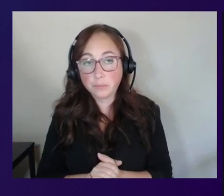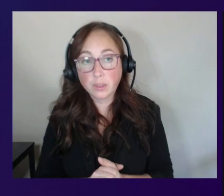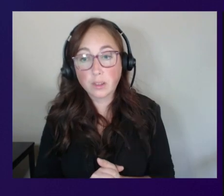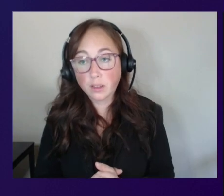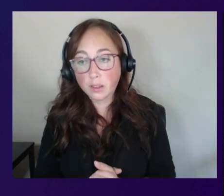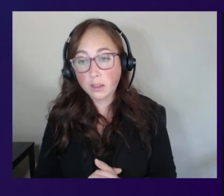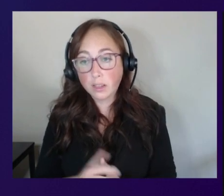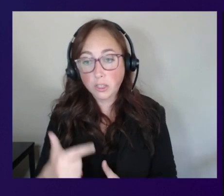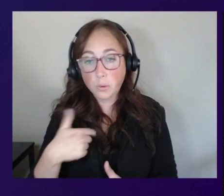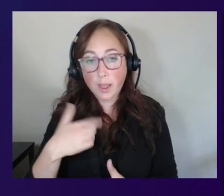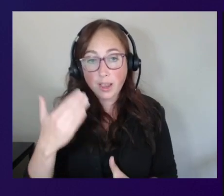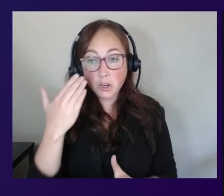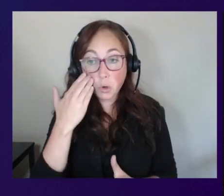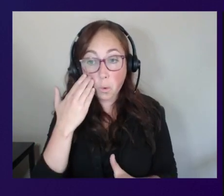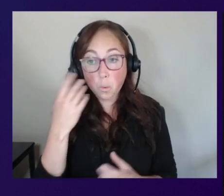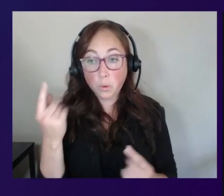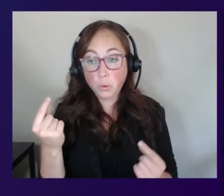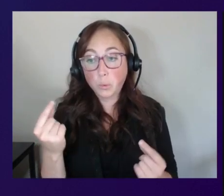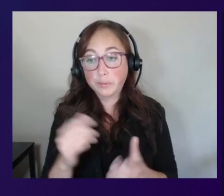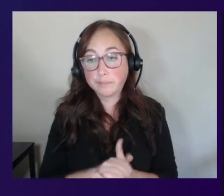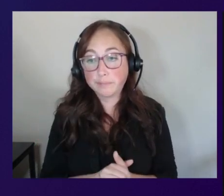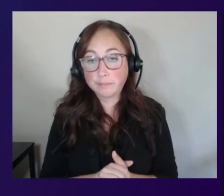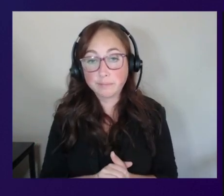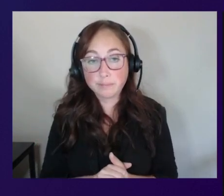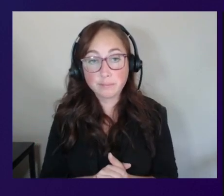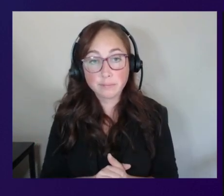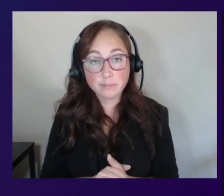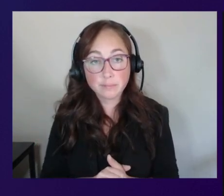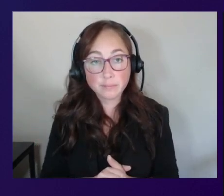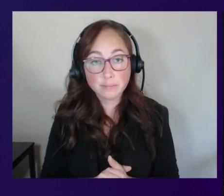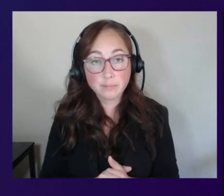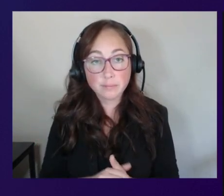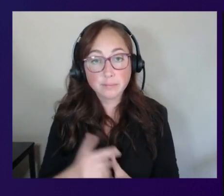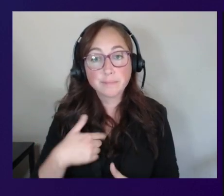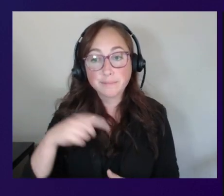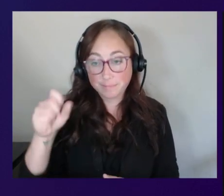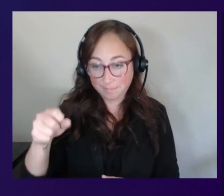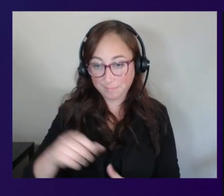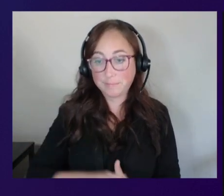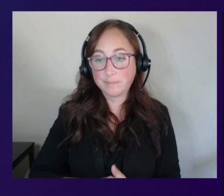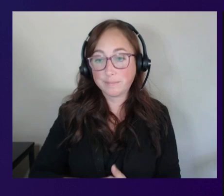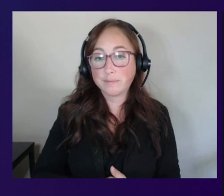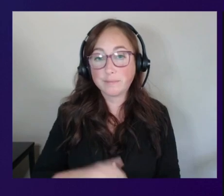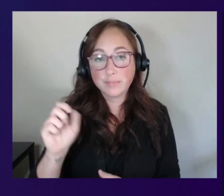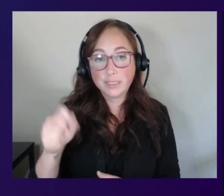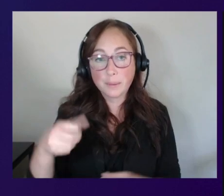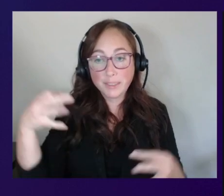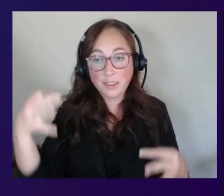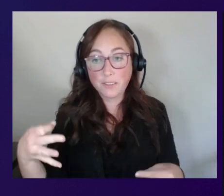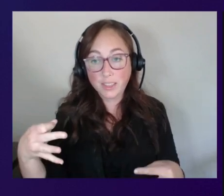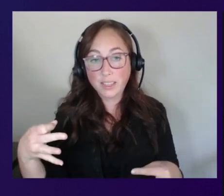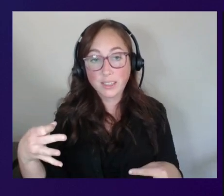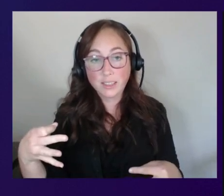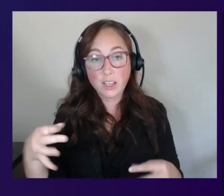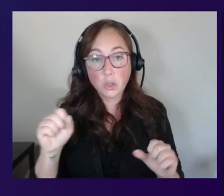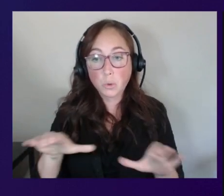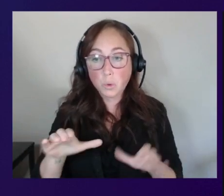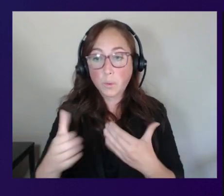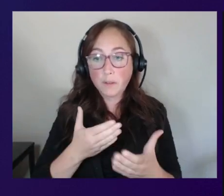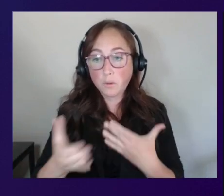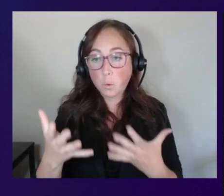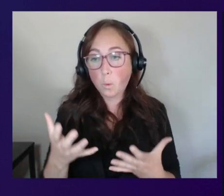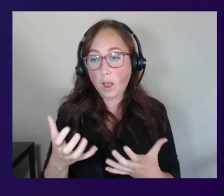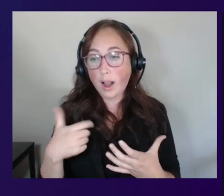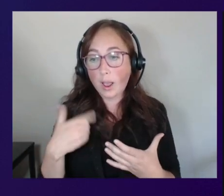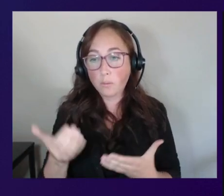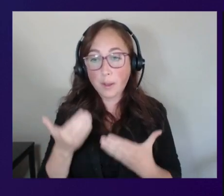know what it is later but you can name anything it doesn't have to be that yeah definitely you could name it whatever you want i recommend something that